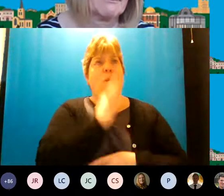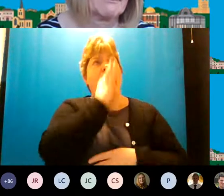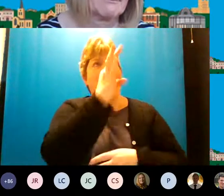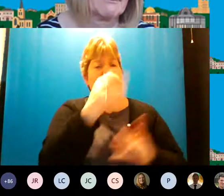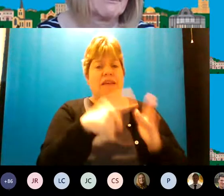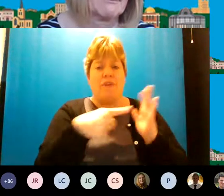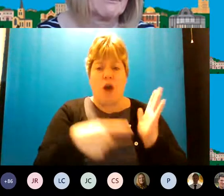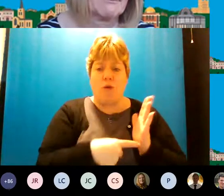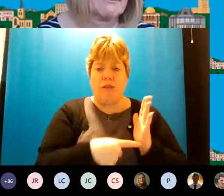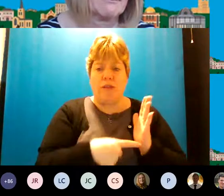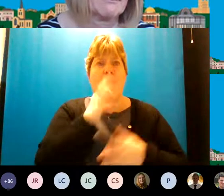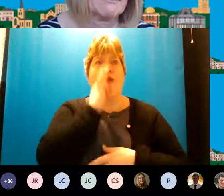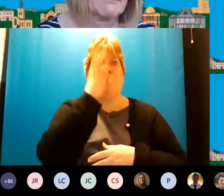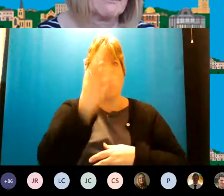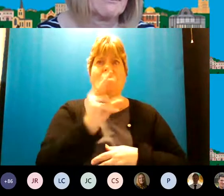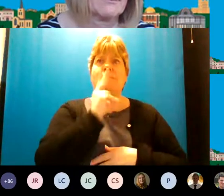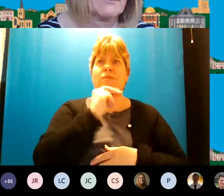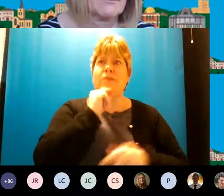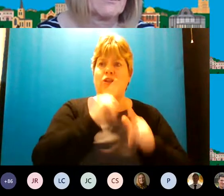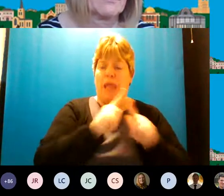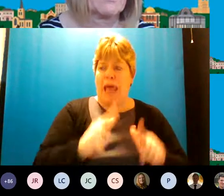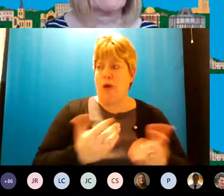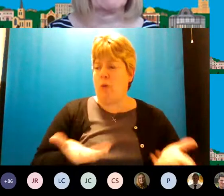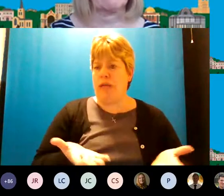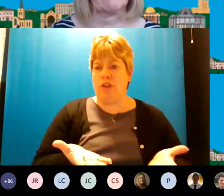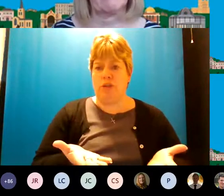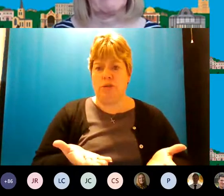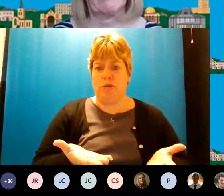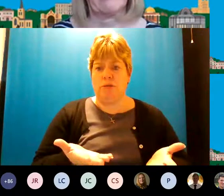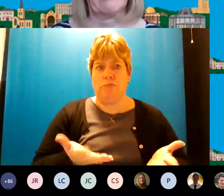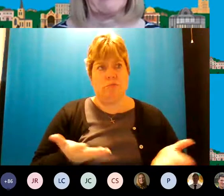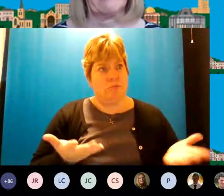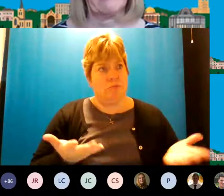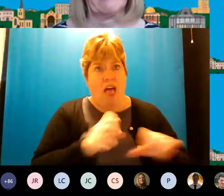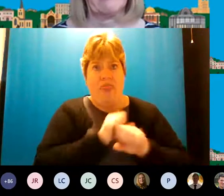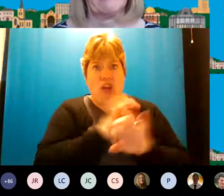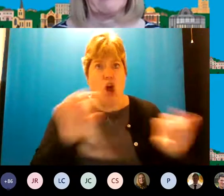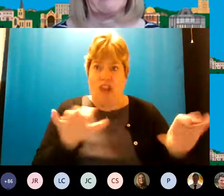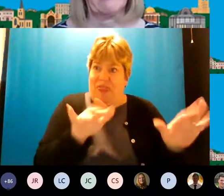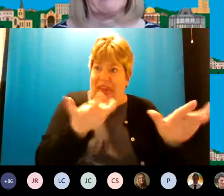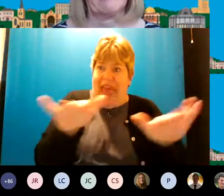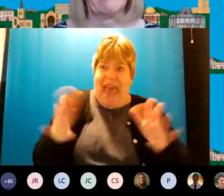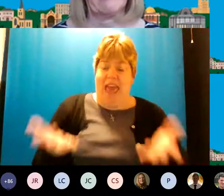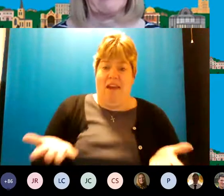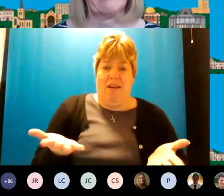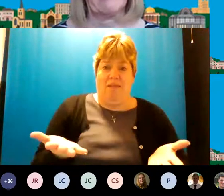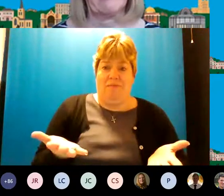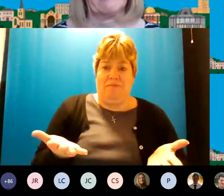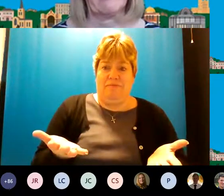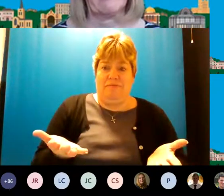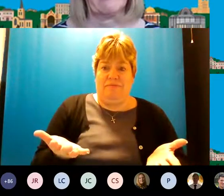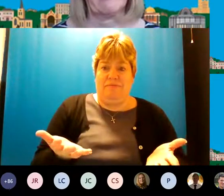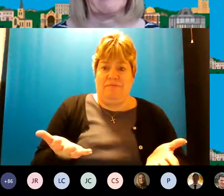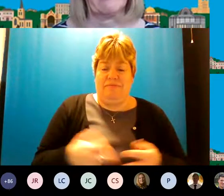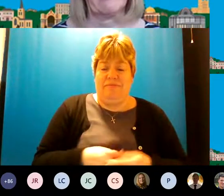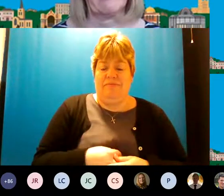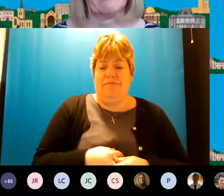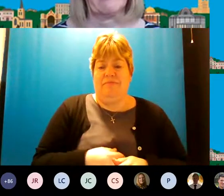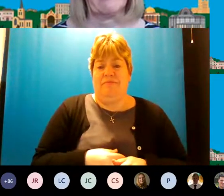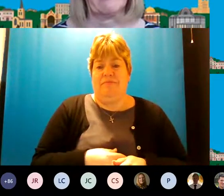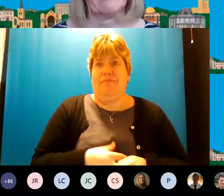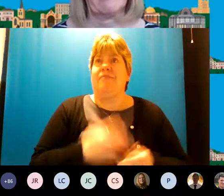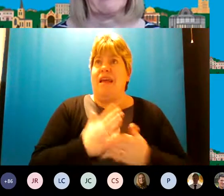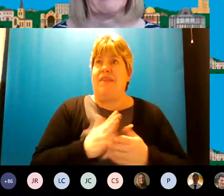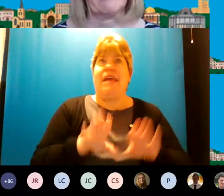we're requesting speech and language and they're just not there which you know it there's a national